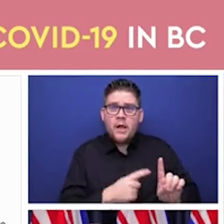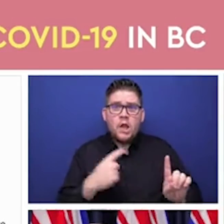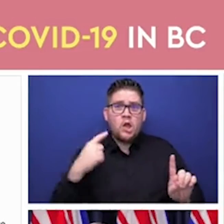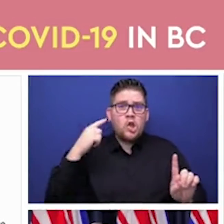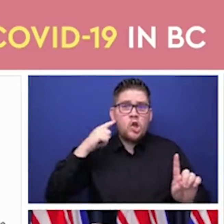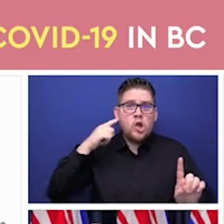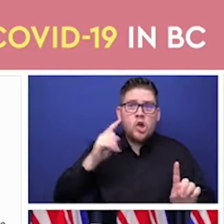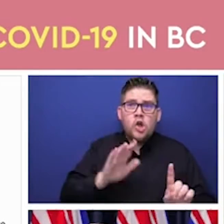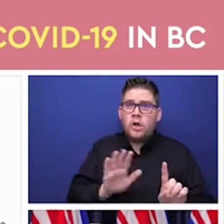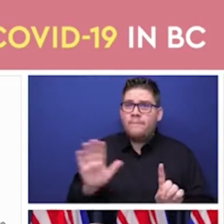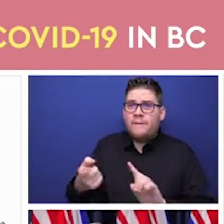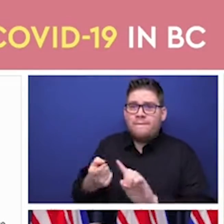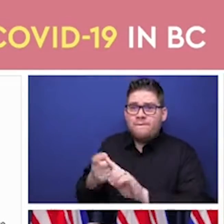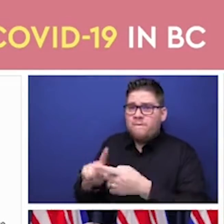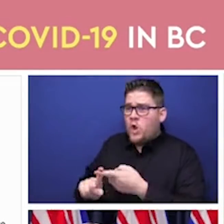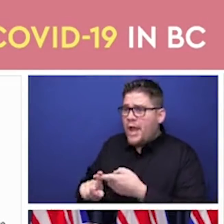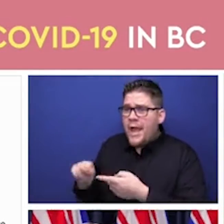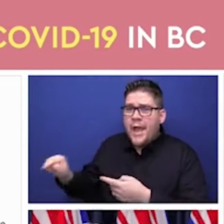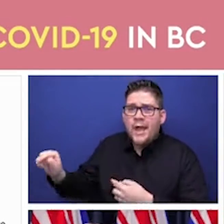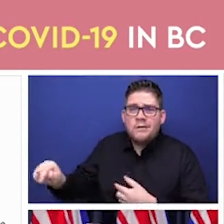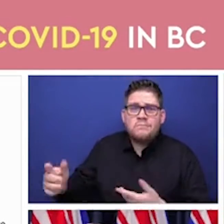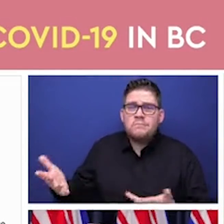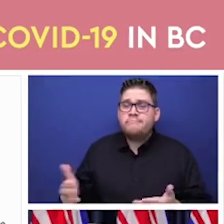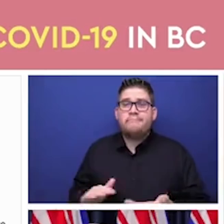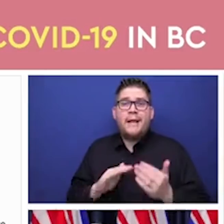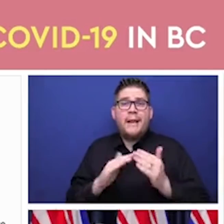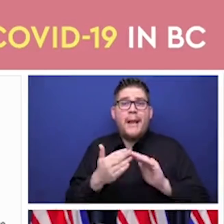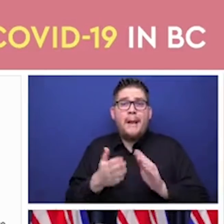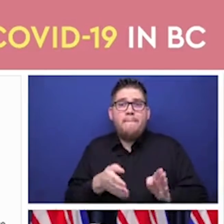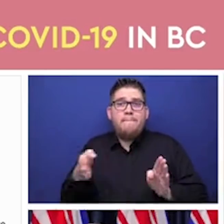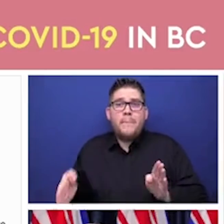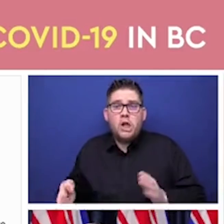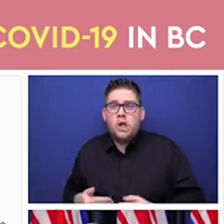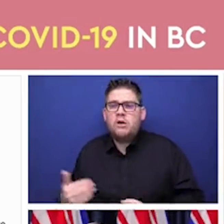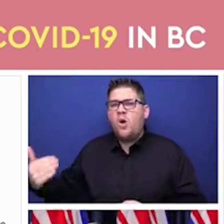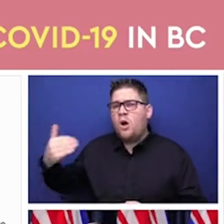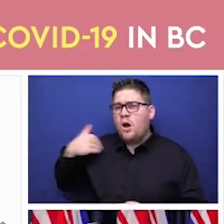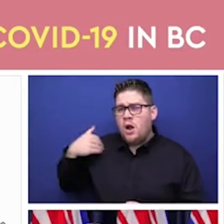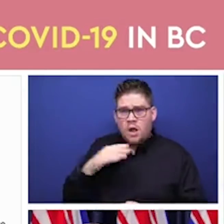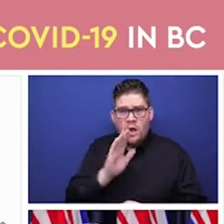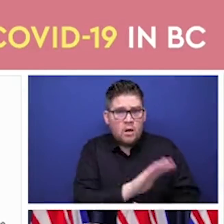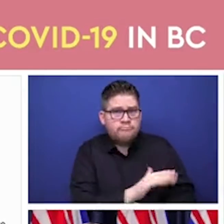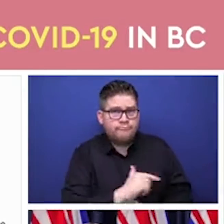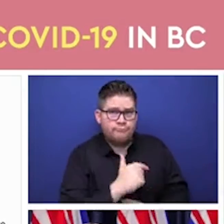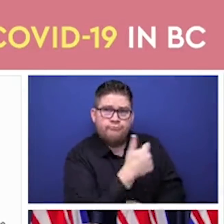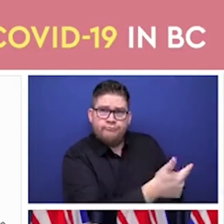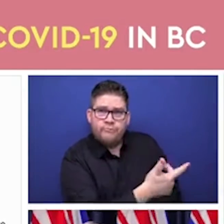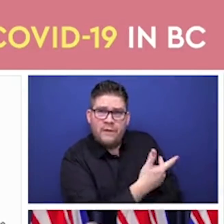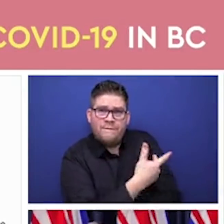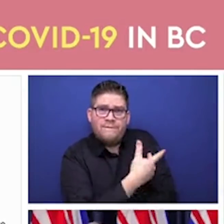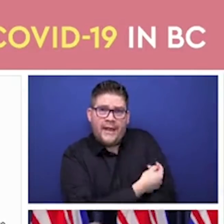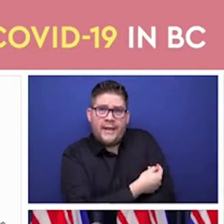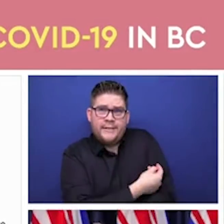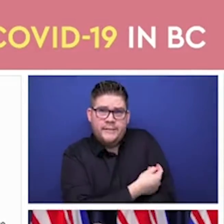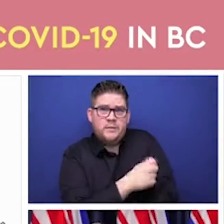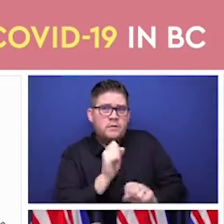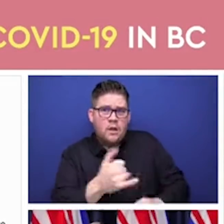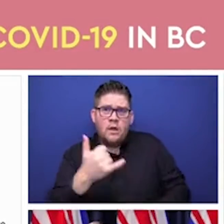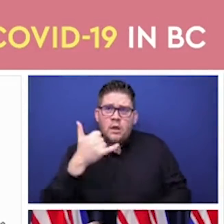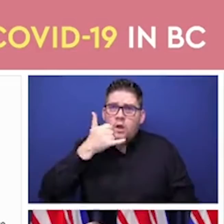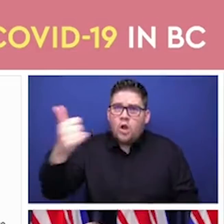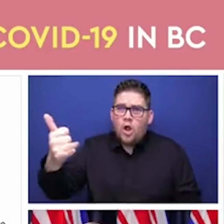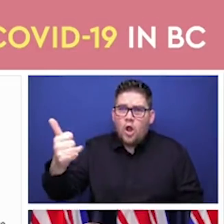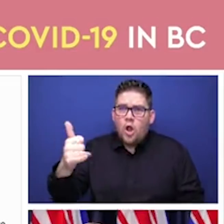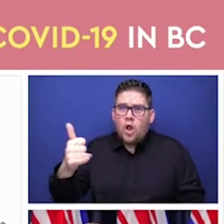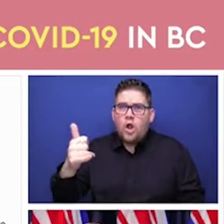she can learn of the status steps to get that vaccine through her support network, by going on the government website, by going on her own health authority website, which will